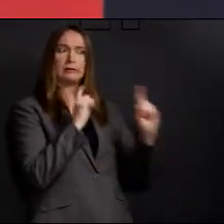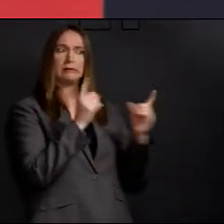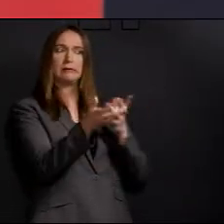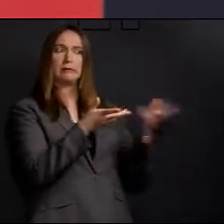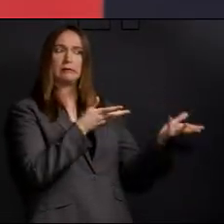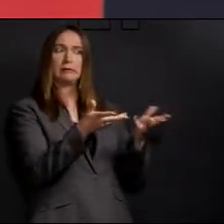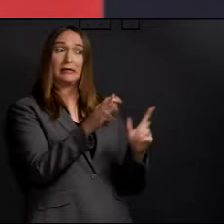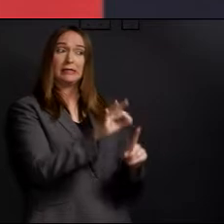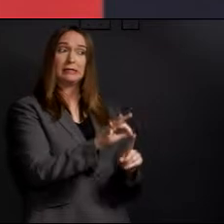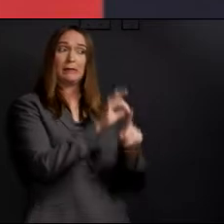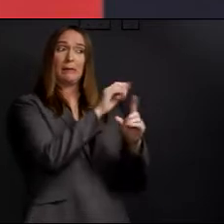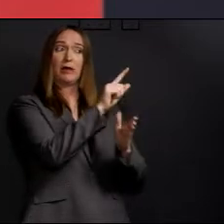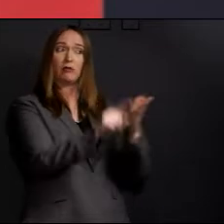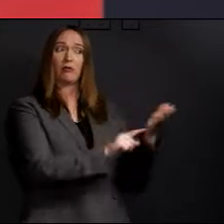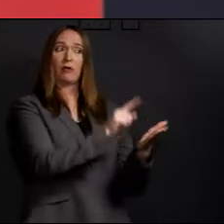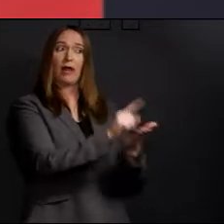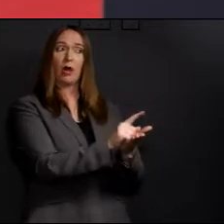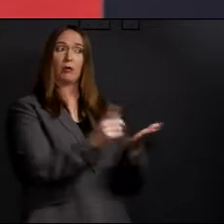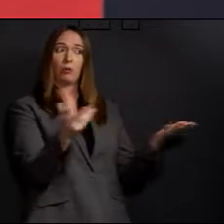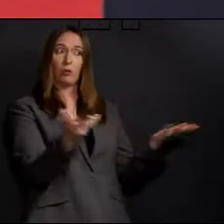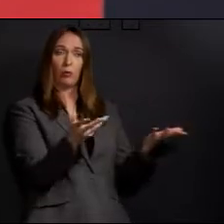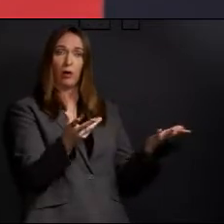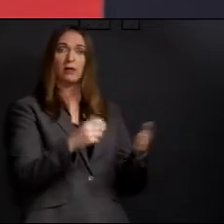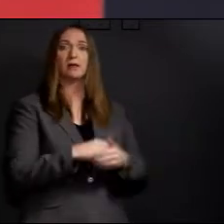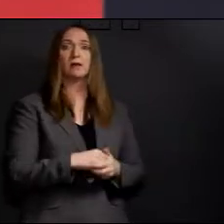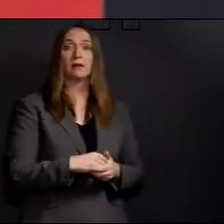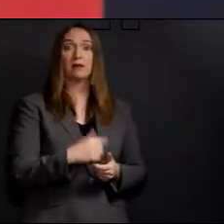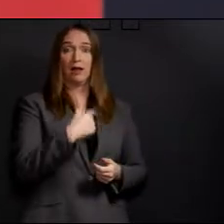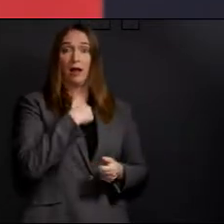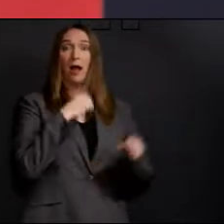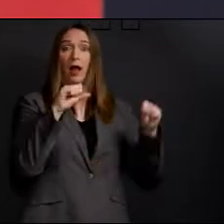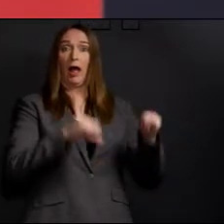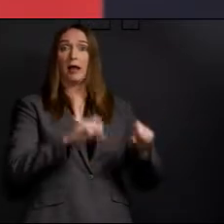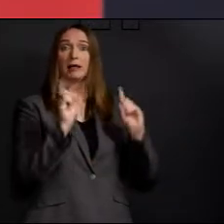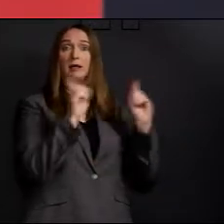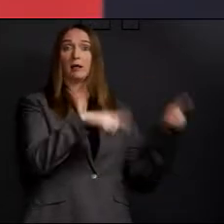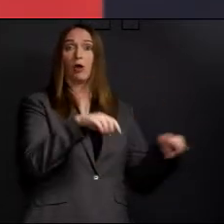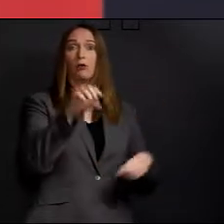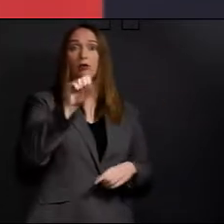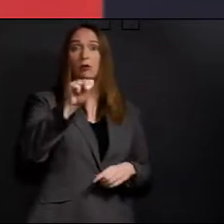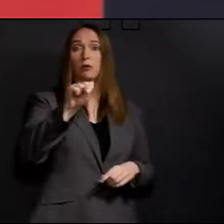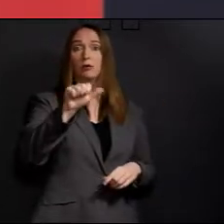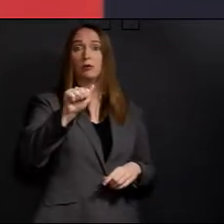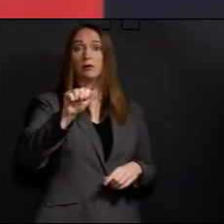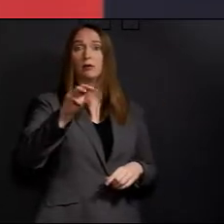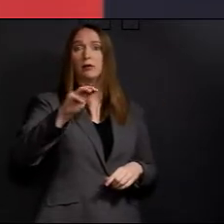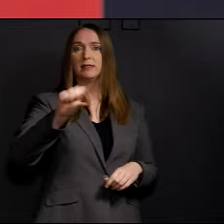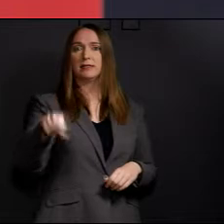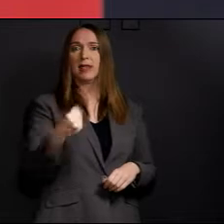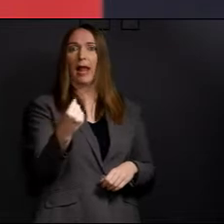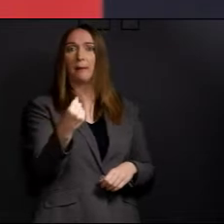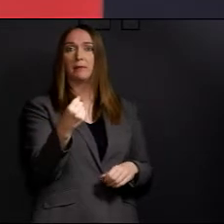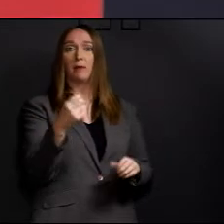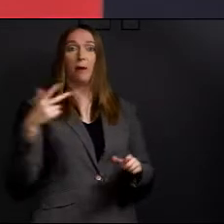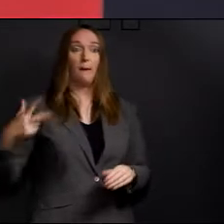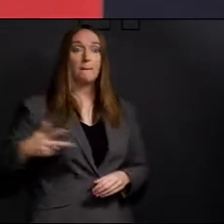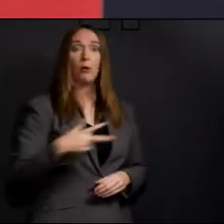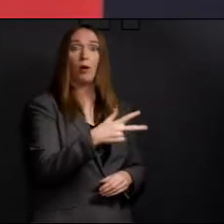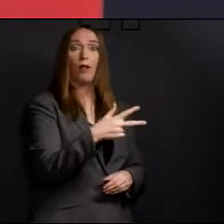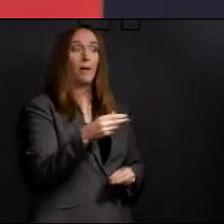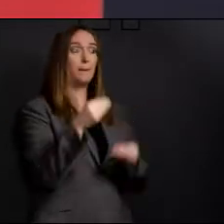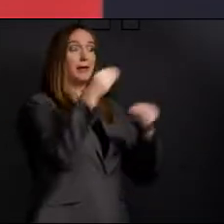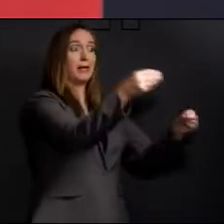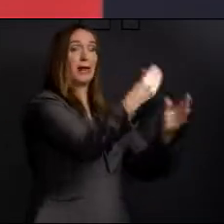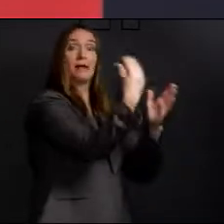seniors do take place. I do know for myself, I can go to Sam's on Tuesday and Thursday, pull up and give them my list, never get out of my